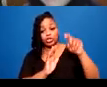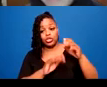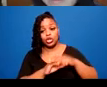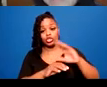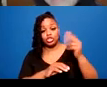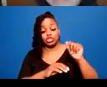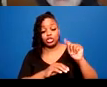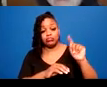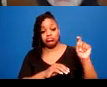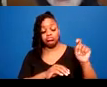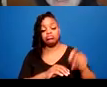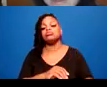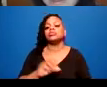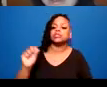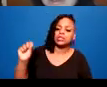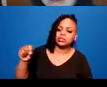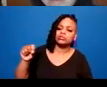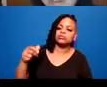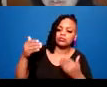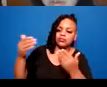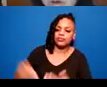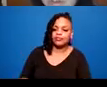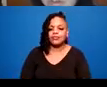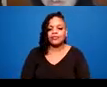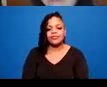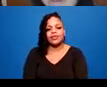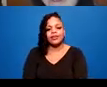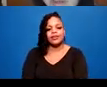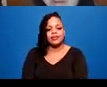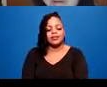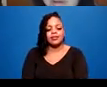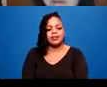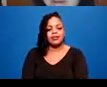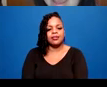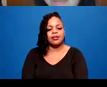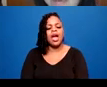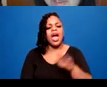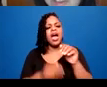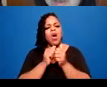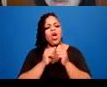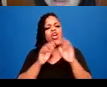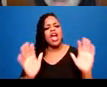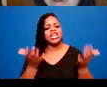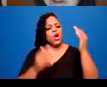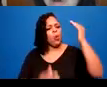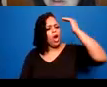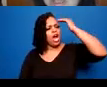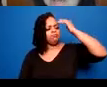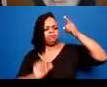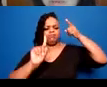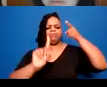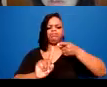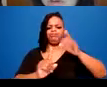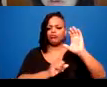to build awareness of invisible, educational, emotional, cultural and physical labor. Like privilege, these are not at all